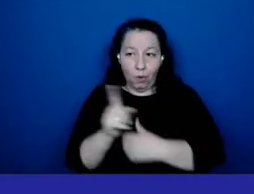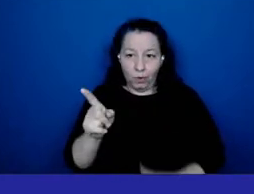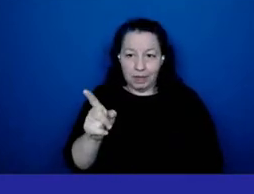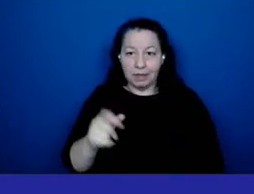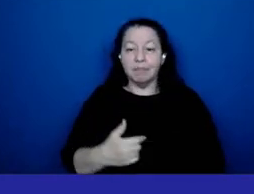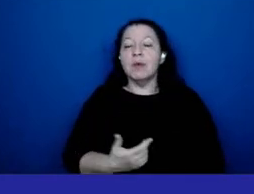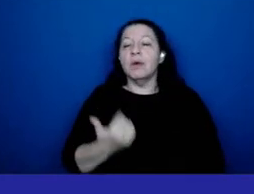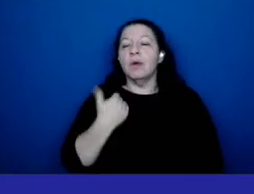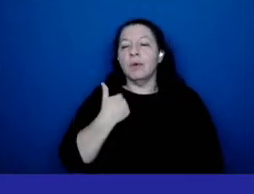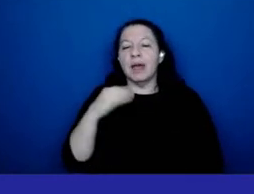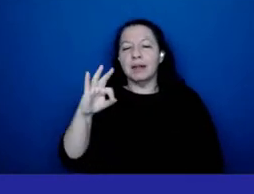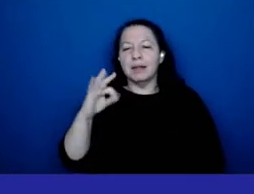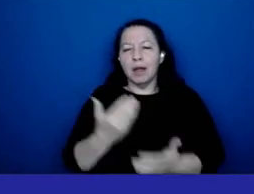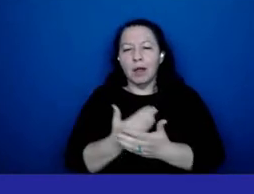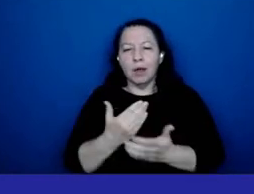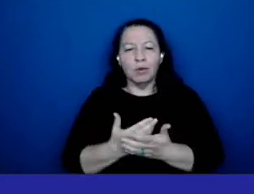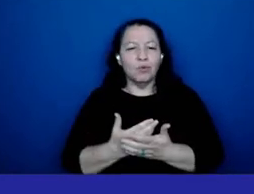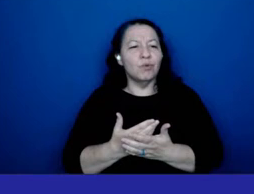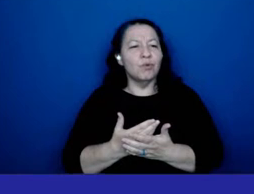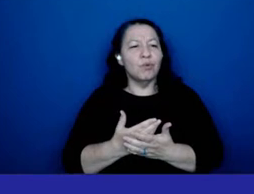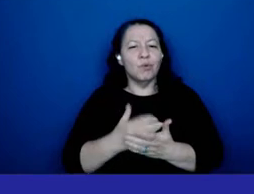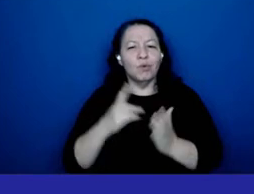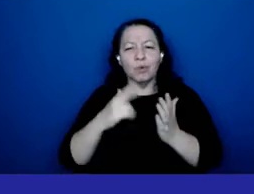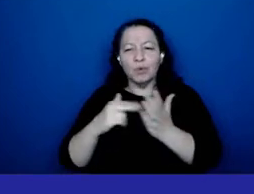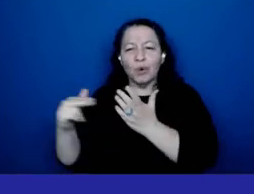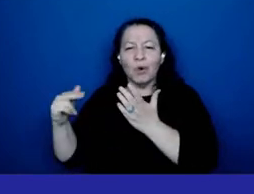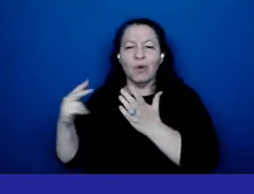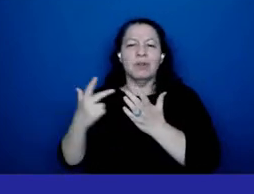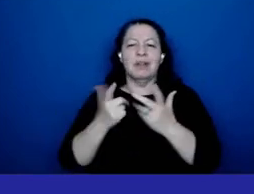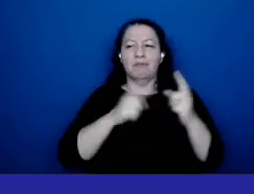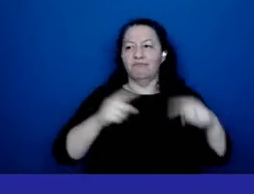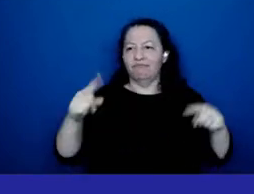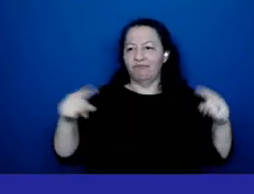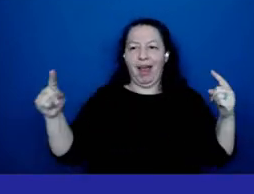nine new murals at a variety of facilities